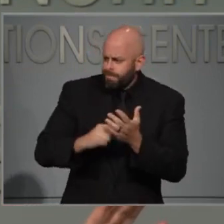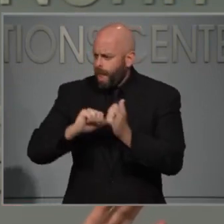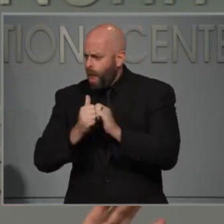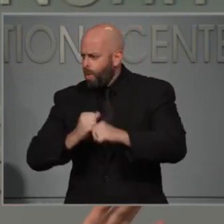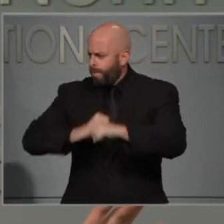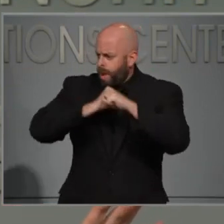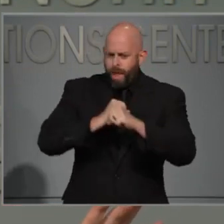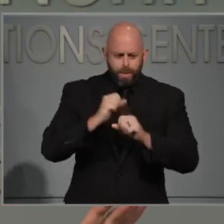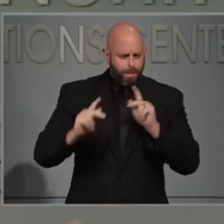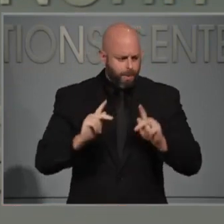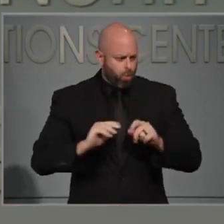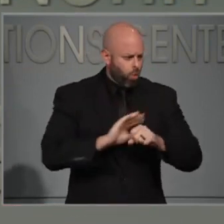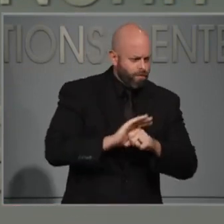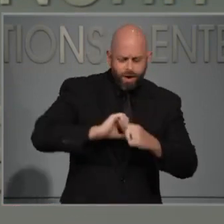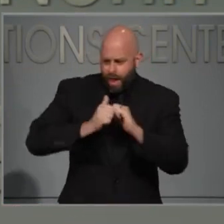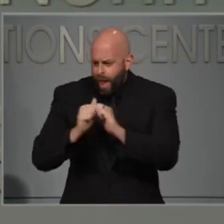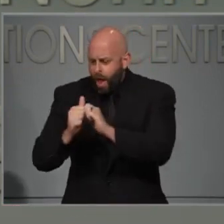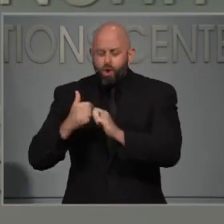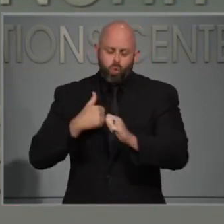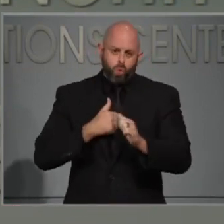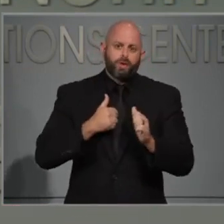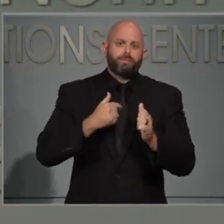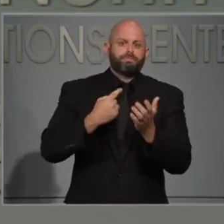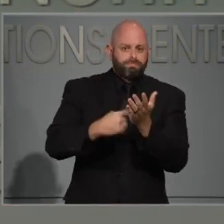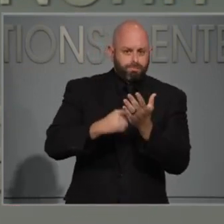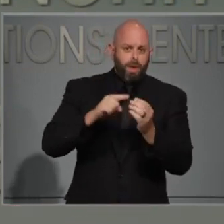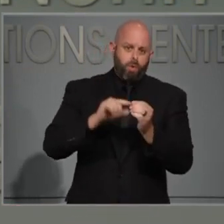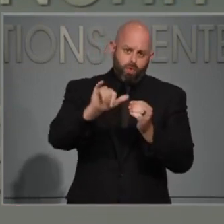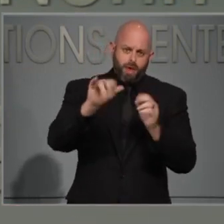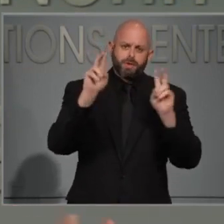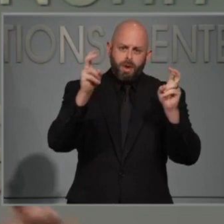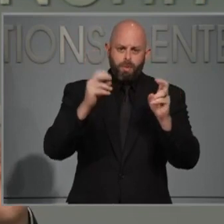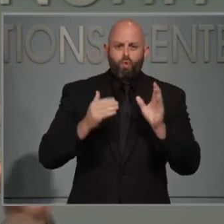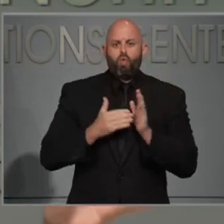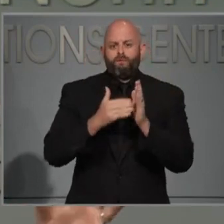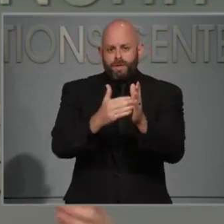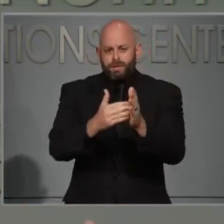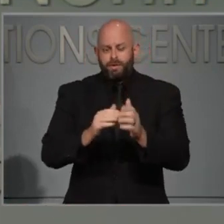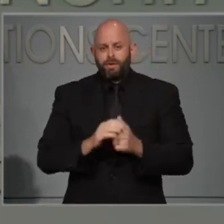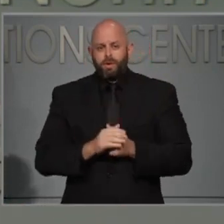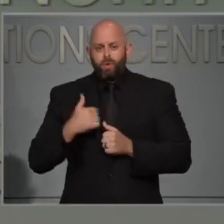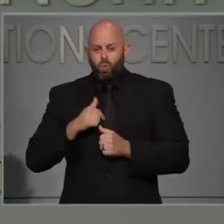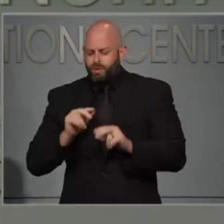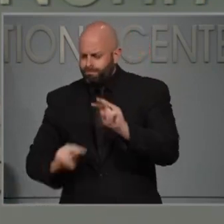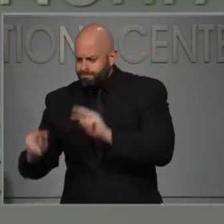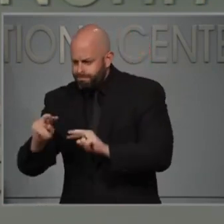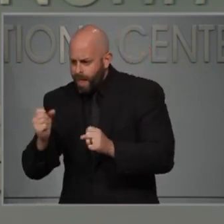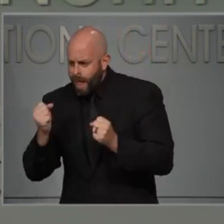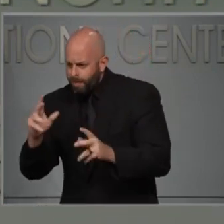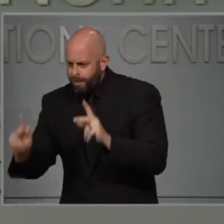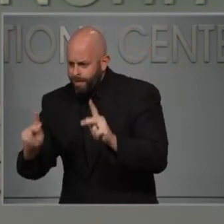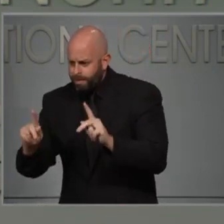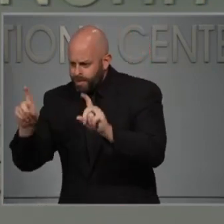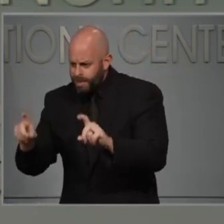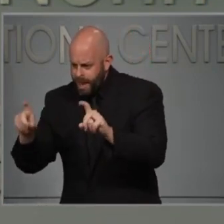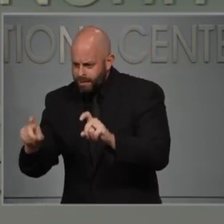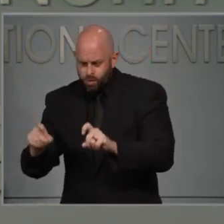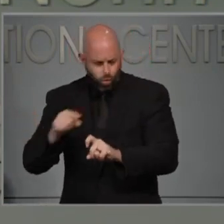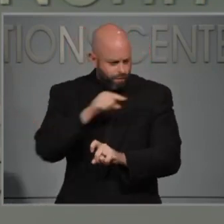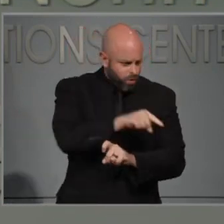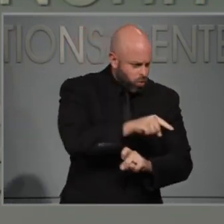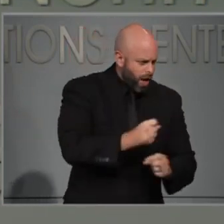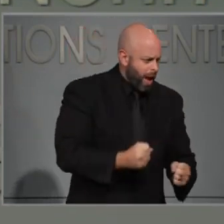places are collecting information about testing and how many of those we have to bring in to the state.